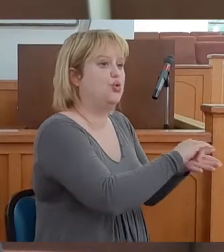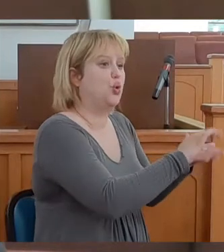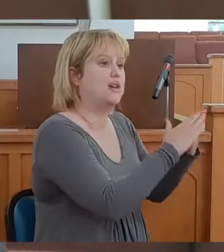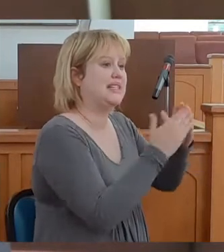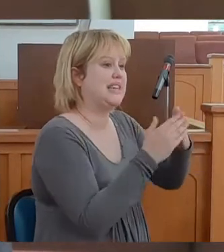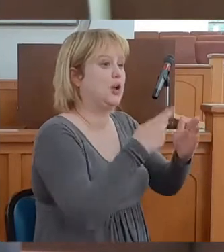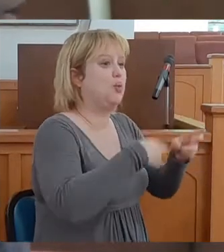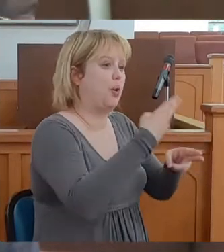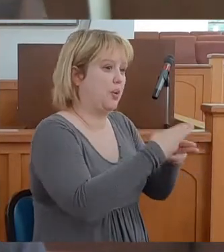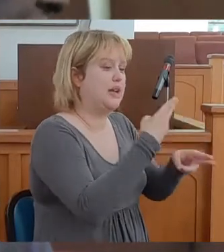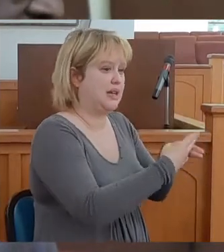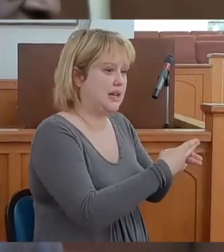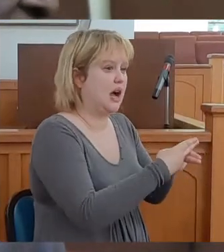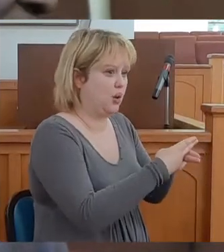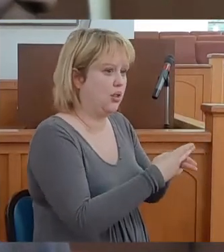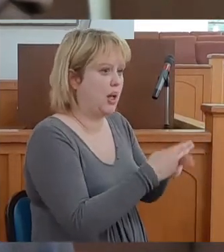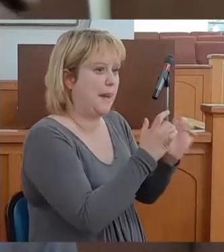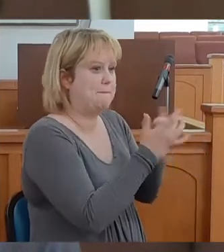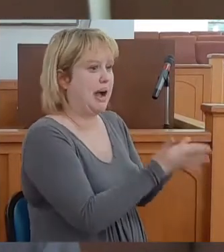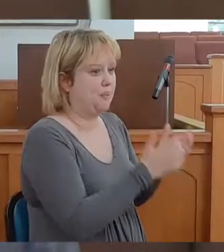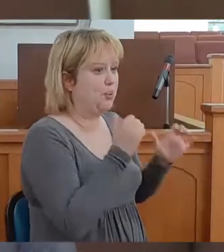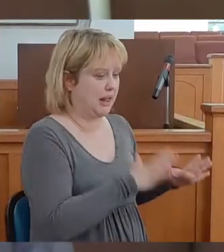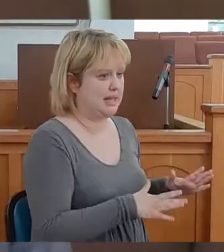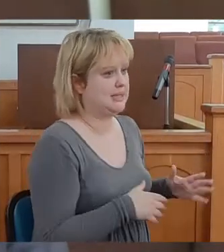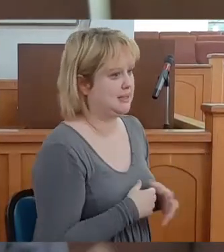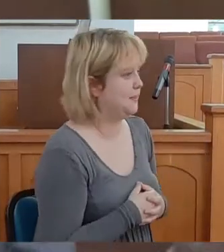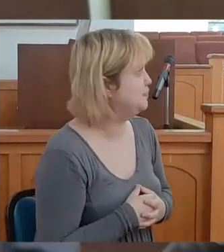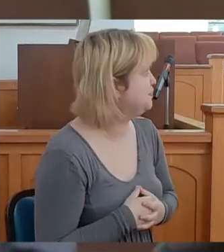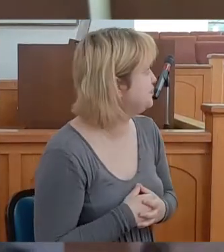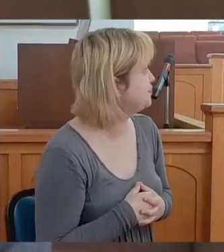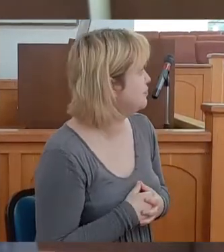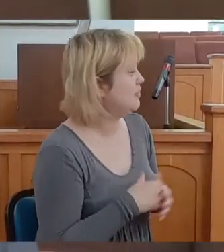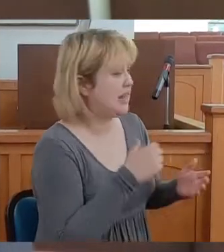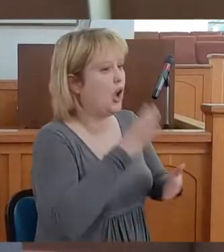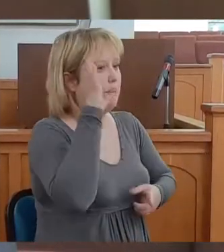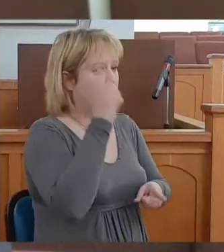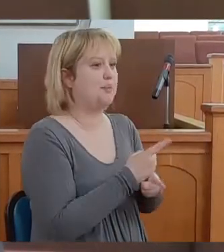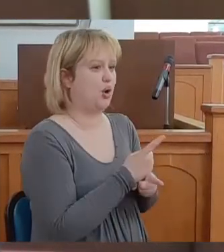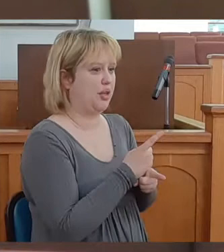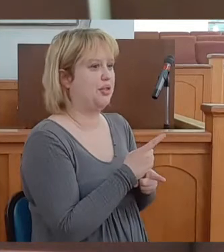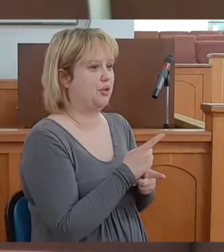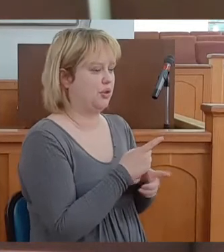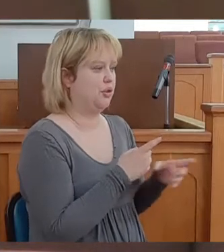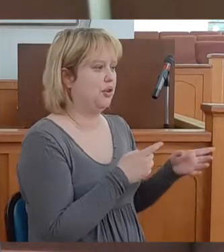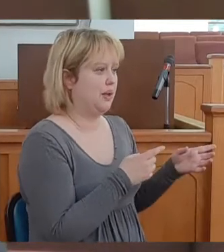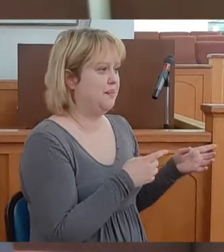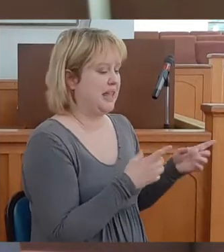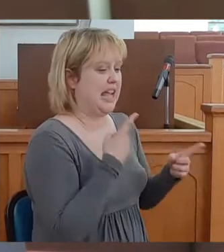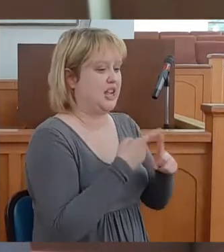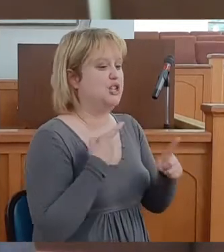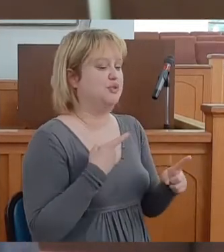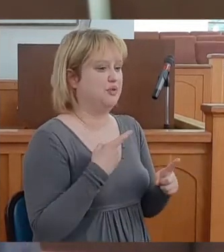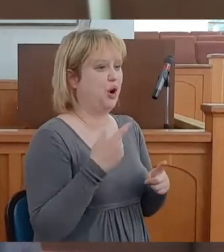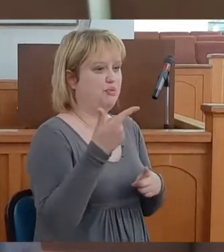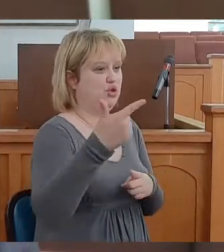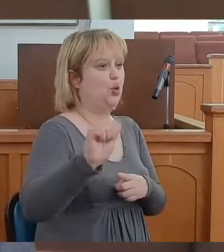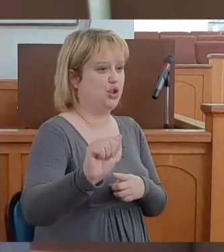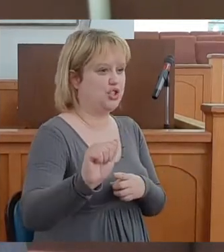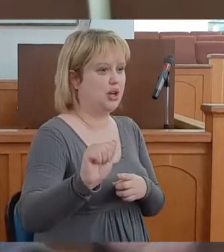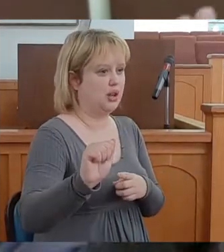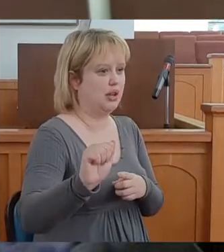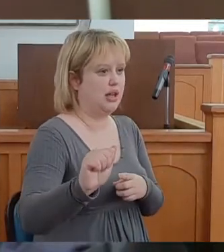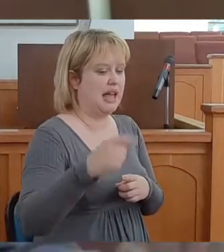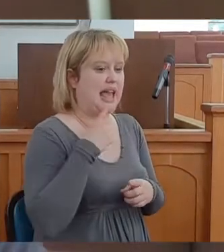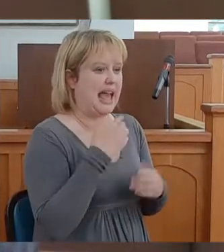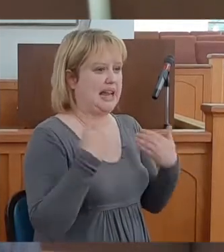we call a Bible blitz. Now, my brother, Lord Crumb, he's from Georgia and he's,